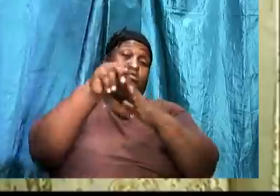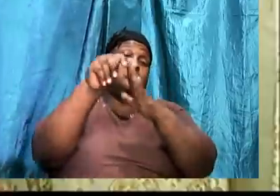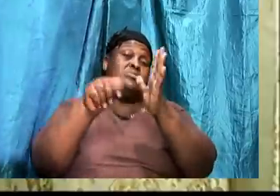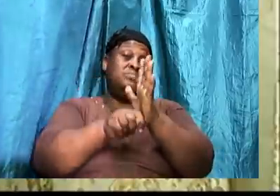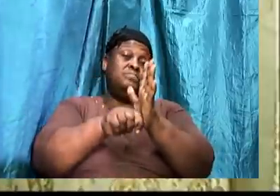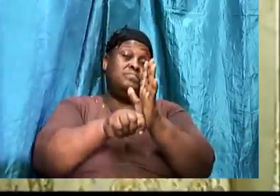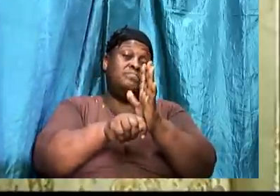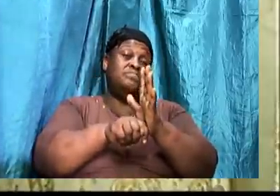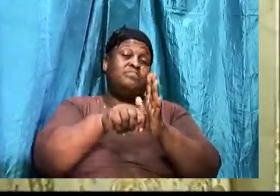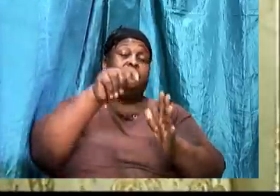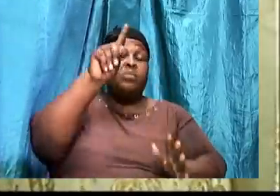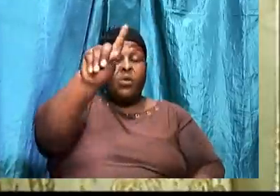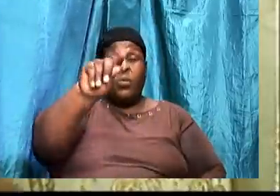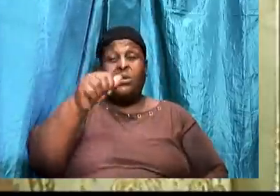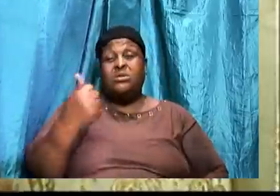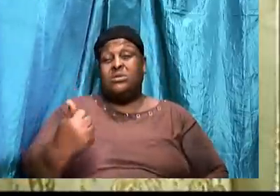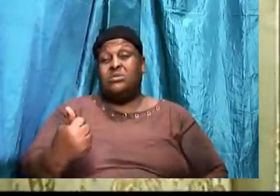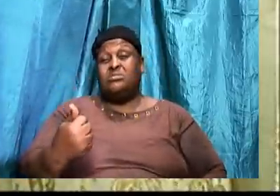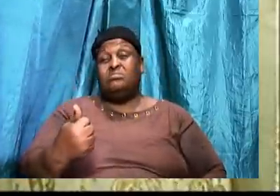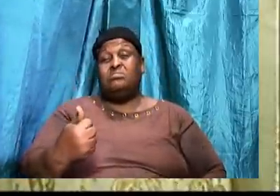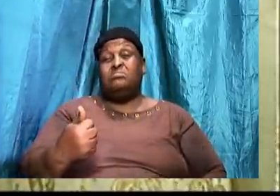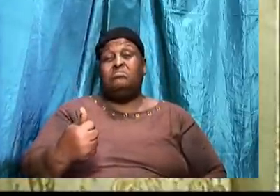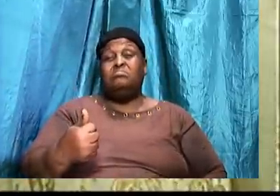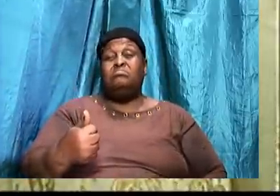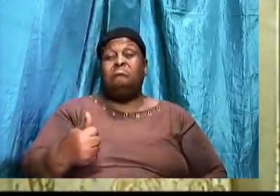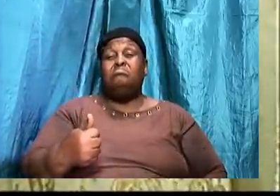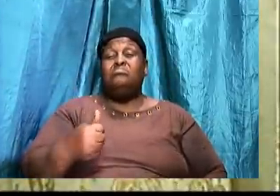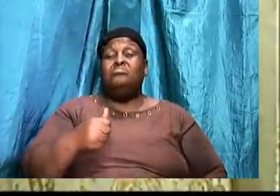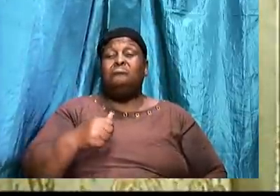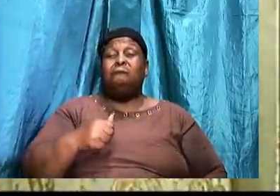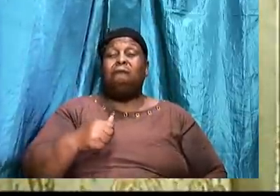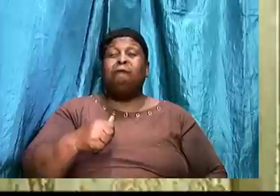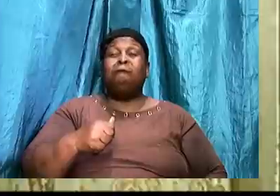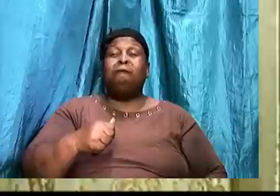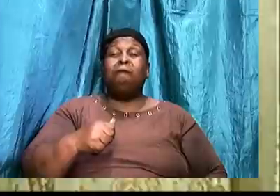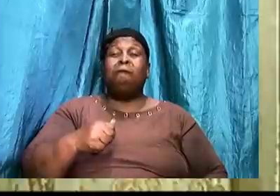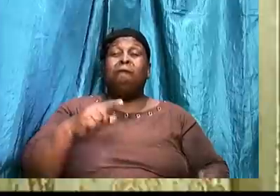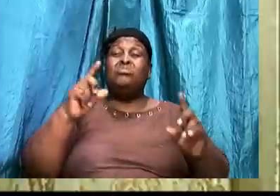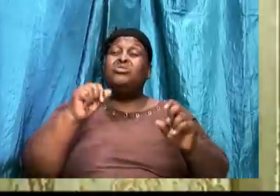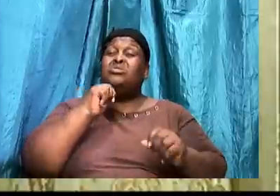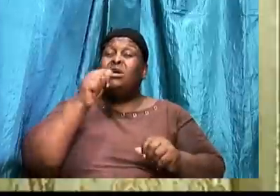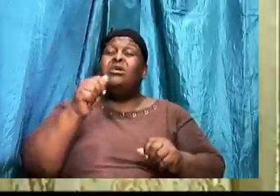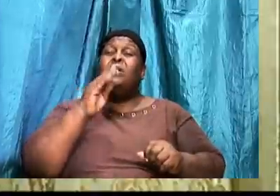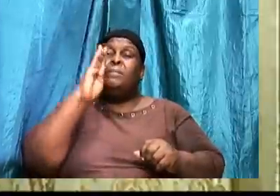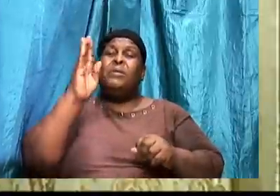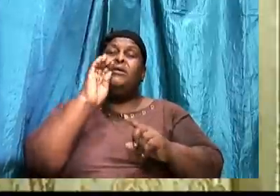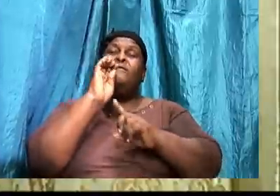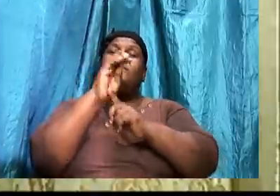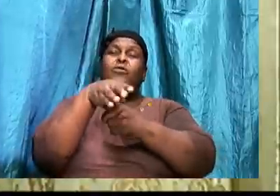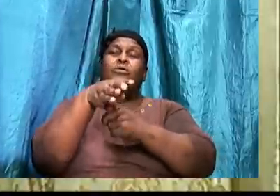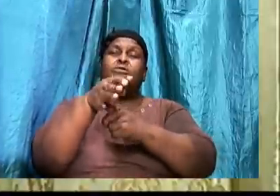And this one tenth. Should it even be a force. Should it even have to be. Telling folks. That you need to give. One tenth.